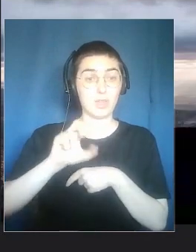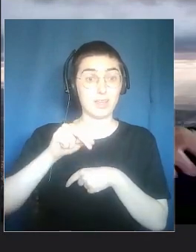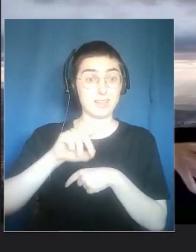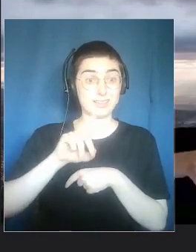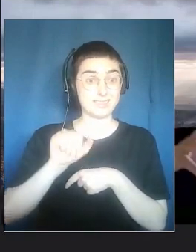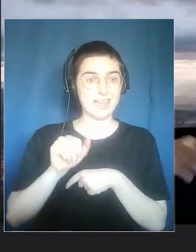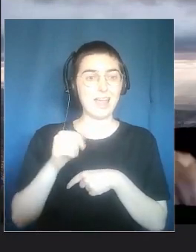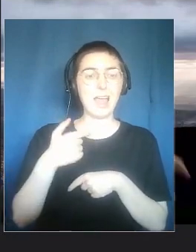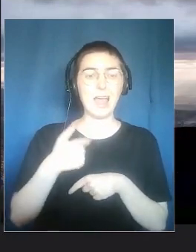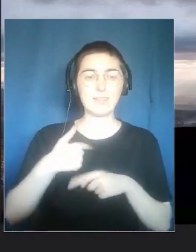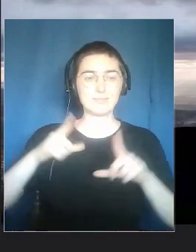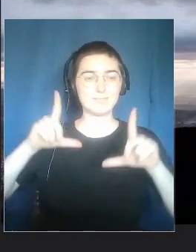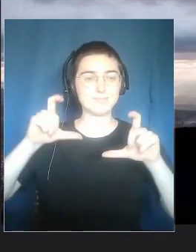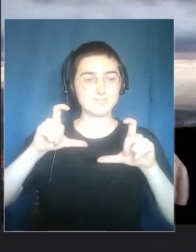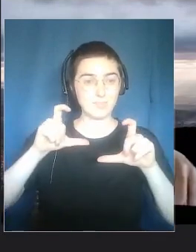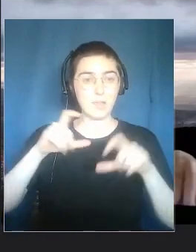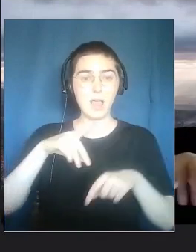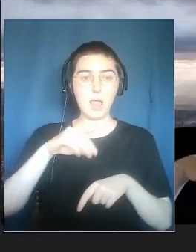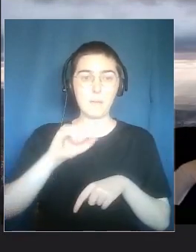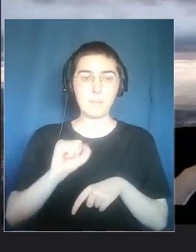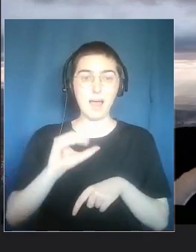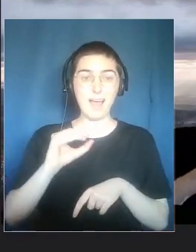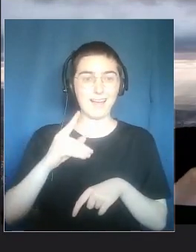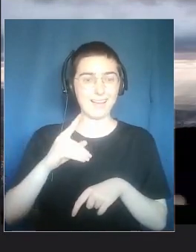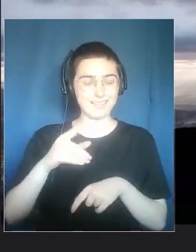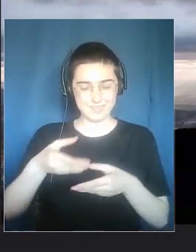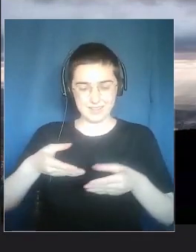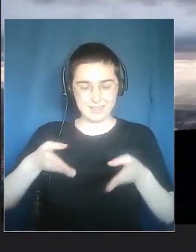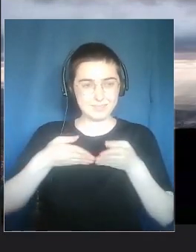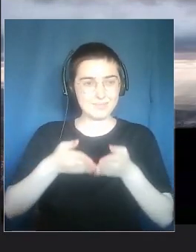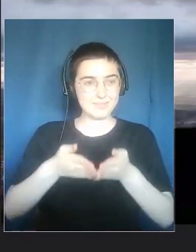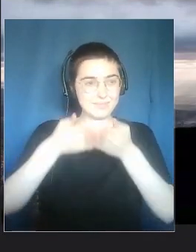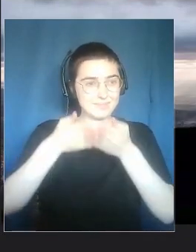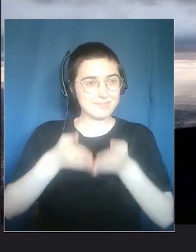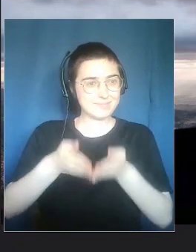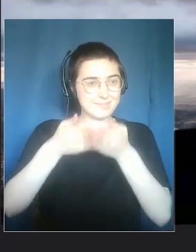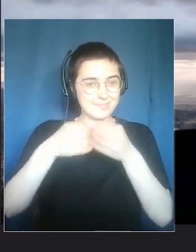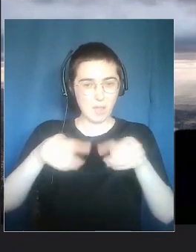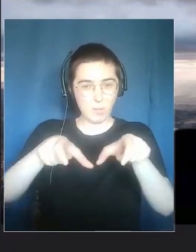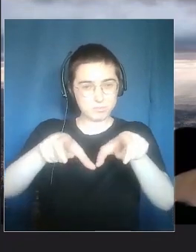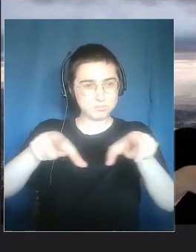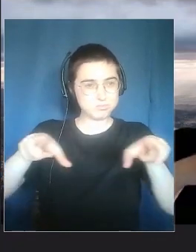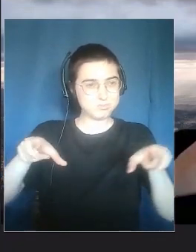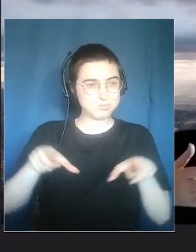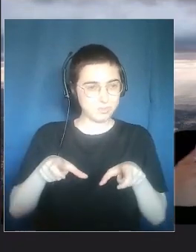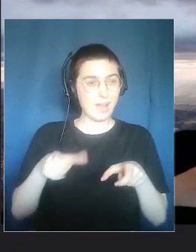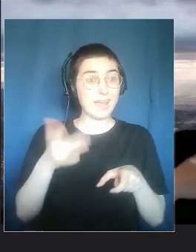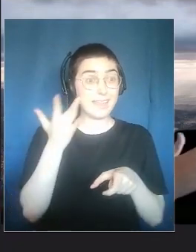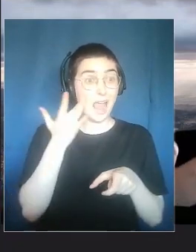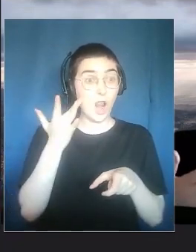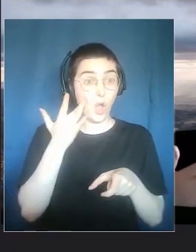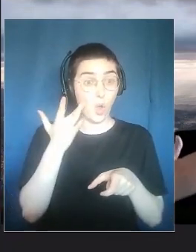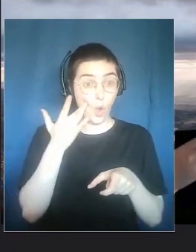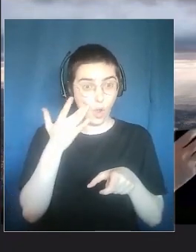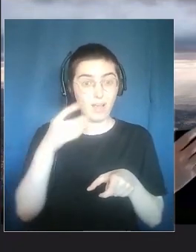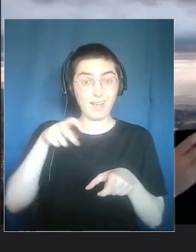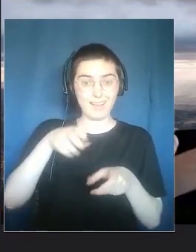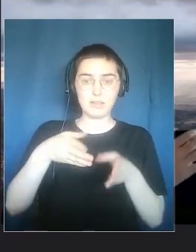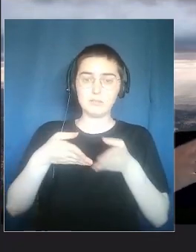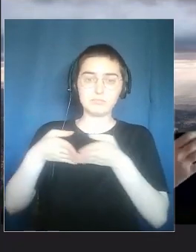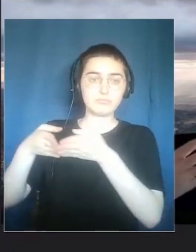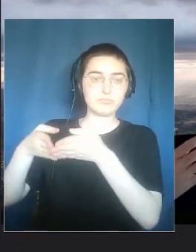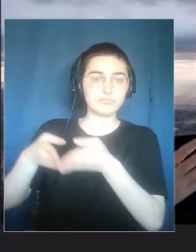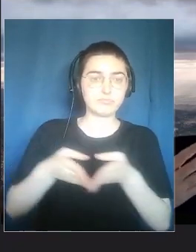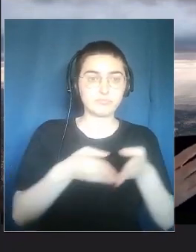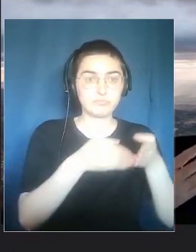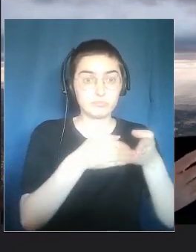examples. Two Venice, you saw the image of visits on